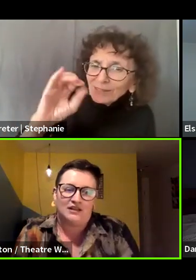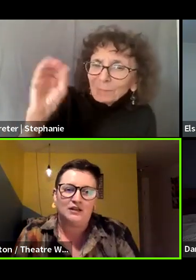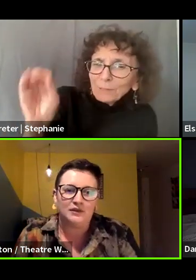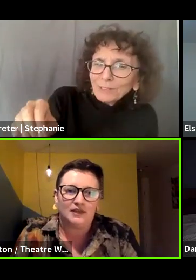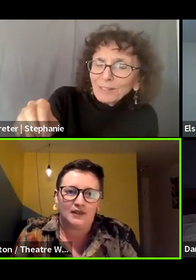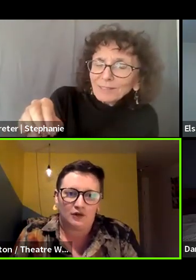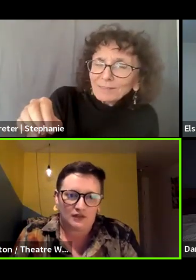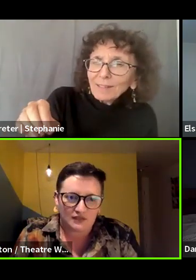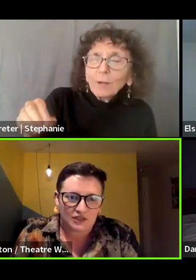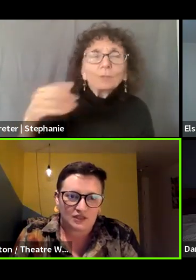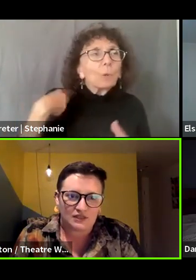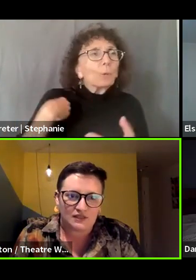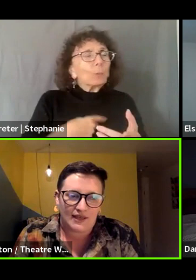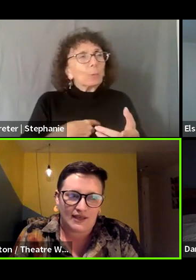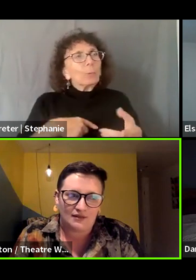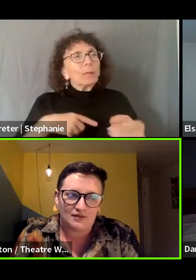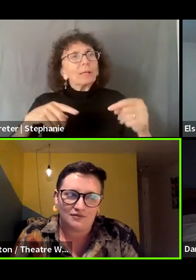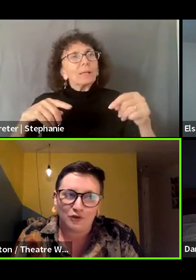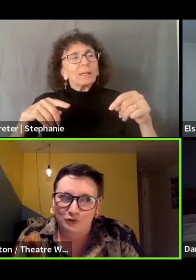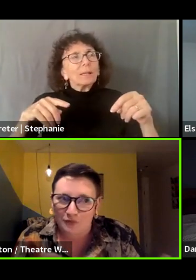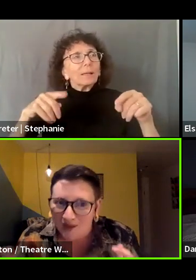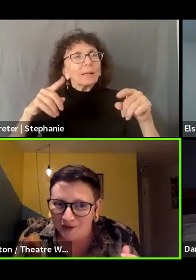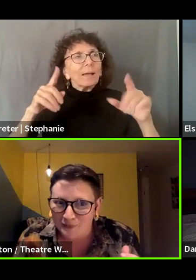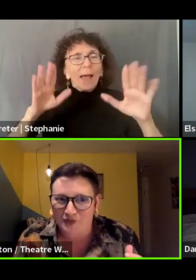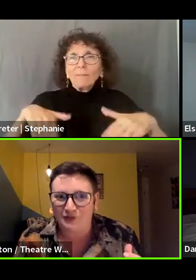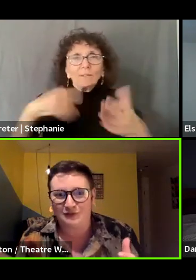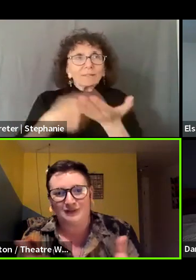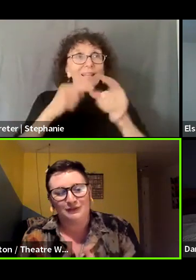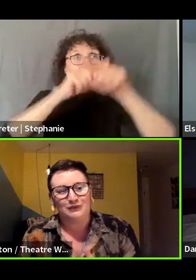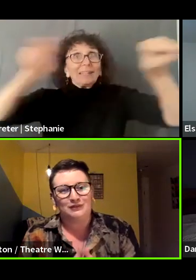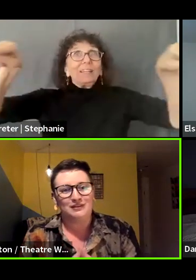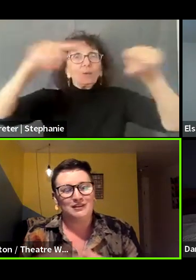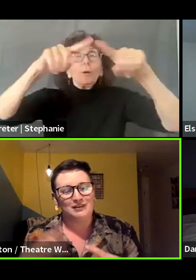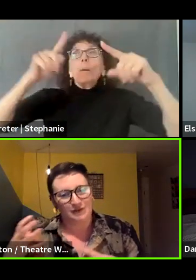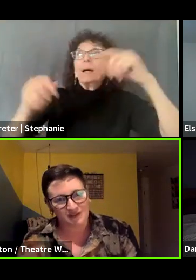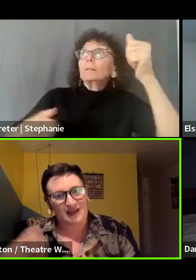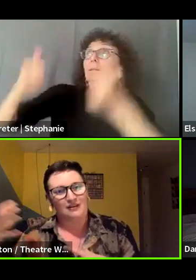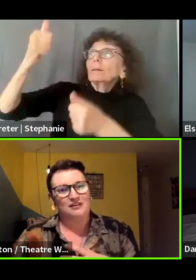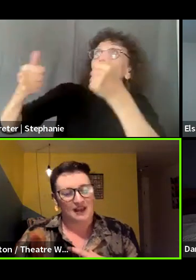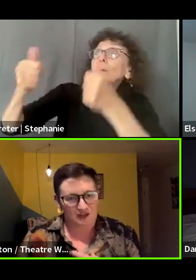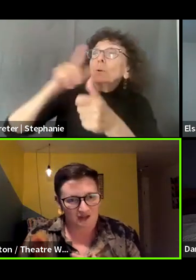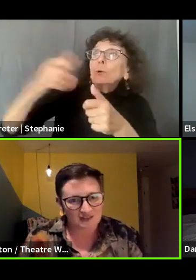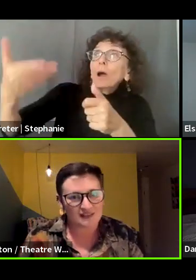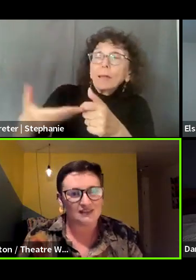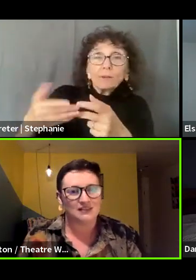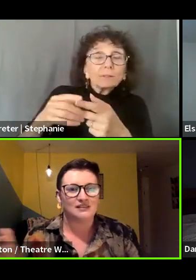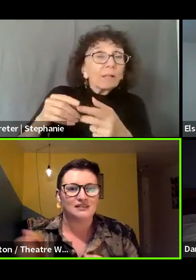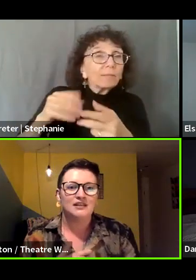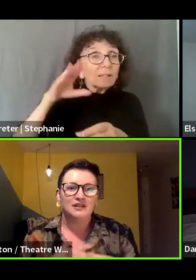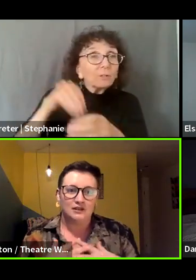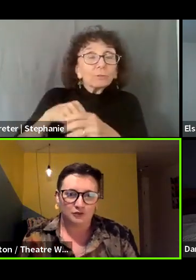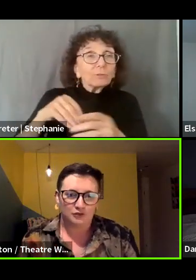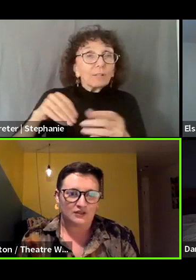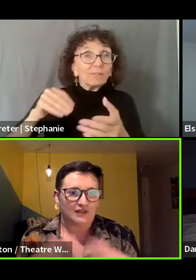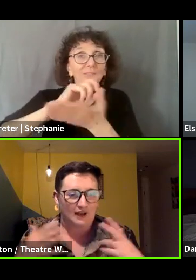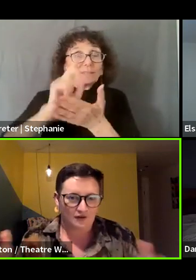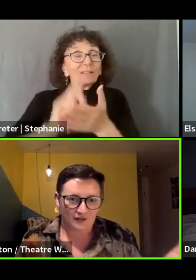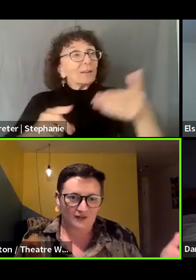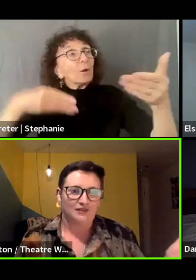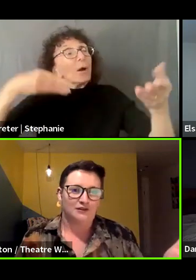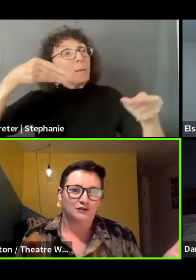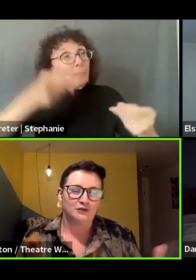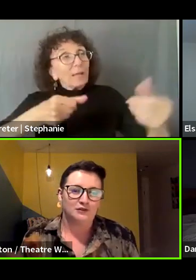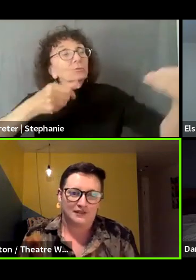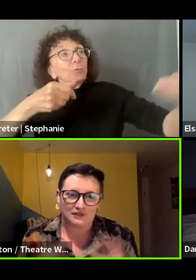focused on here, but that organizations and folks who hire, which also includes, you know, designers hiring assistants, crew chiefs